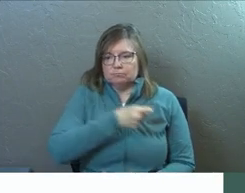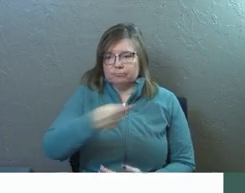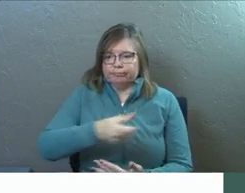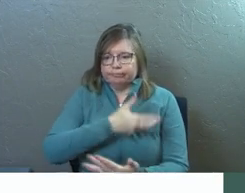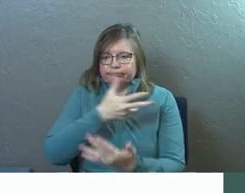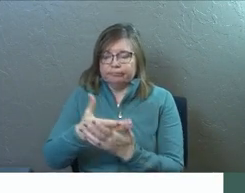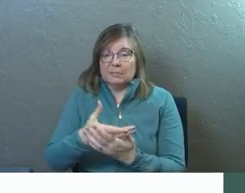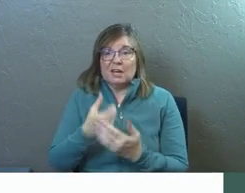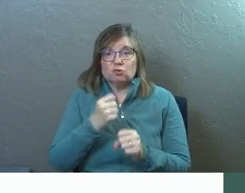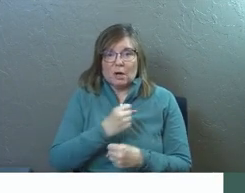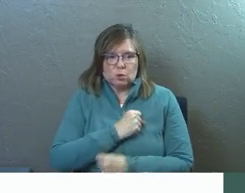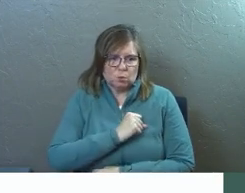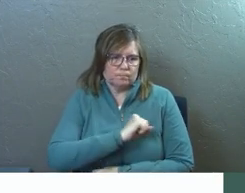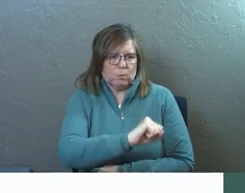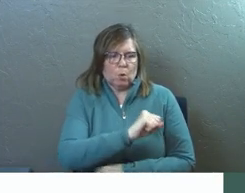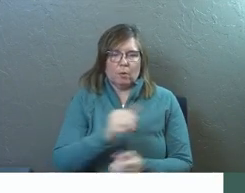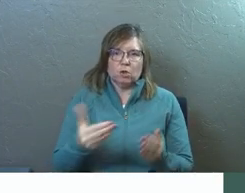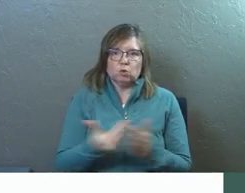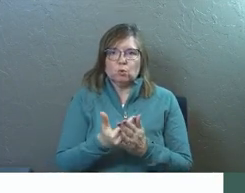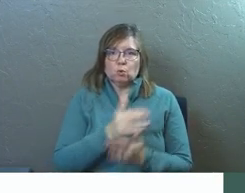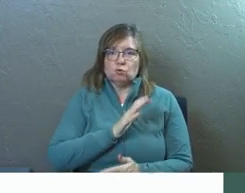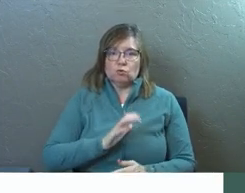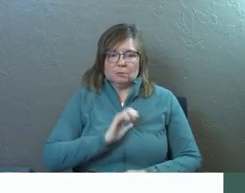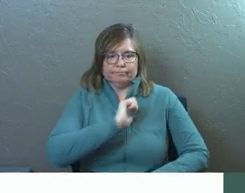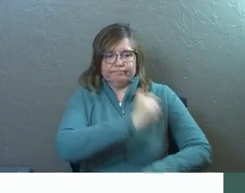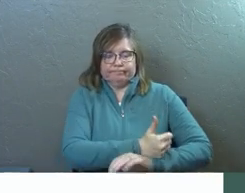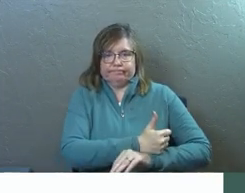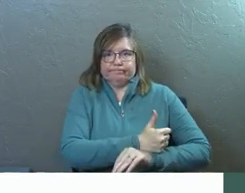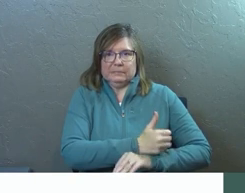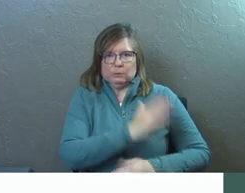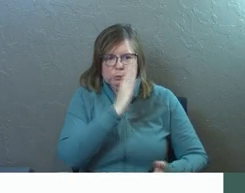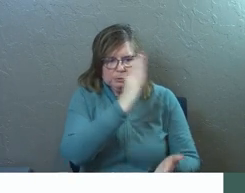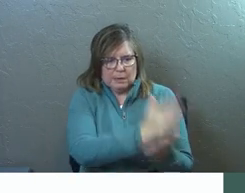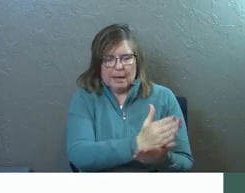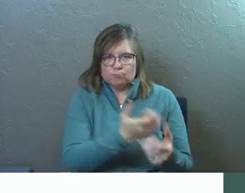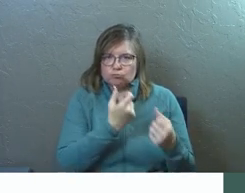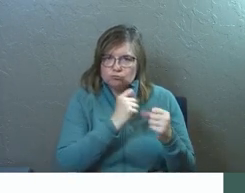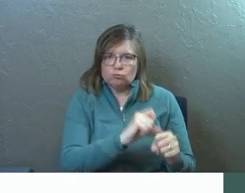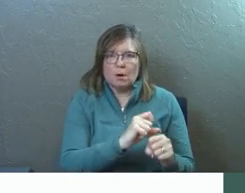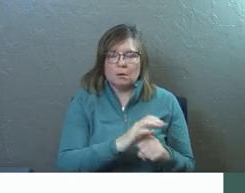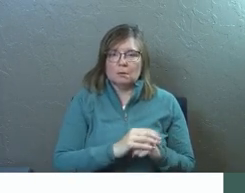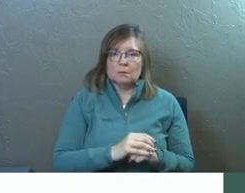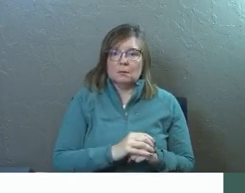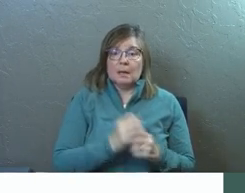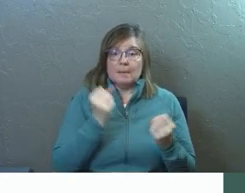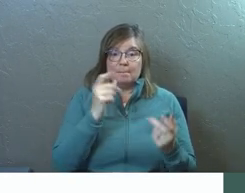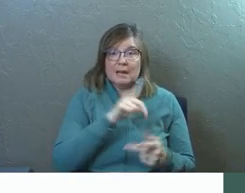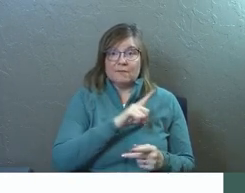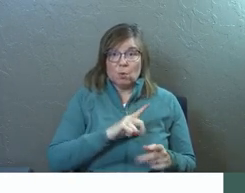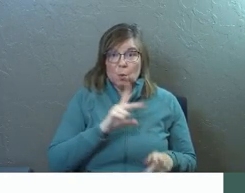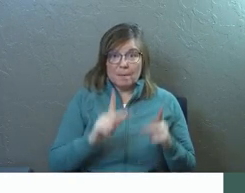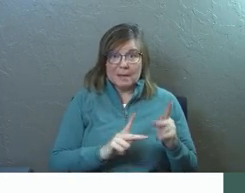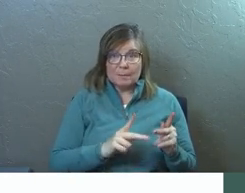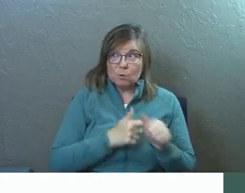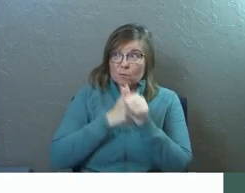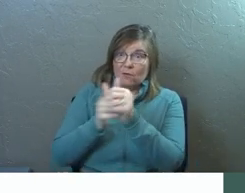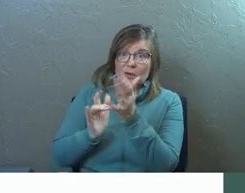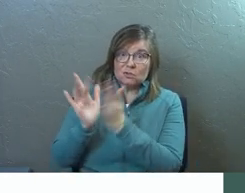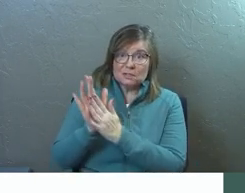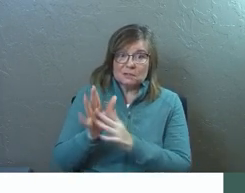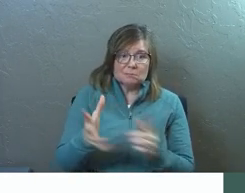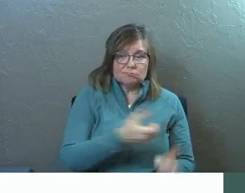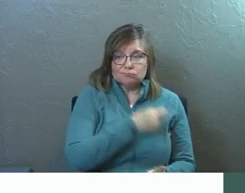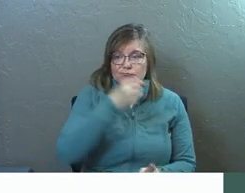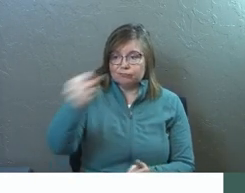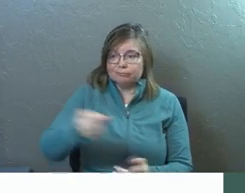possible to oppose this new Christian movement in the name of Jesus Christ. Verse 10. put many of the Lord's people in prison. And when they were